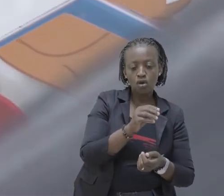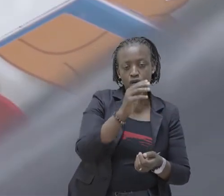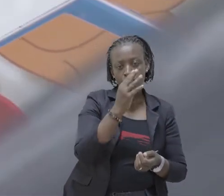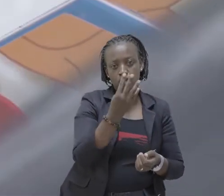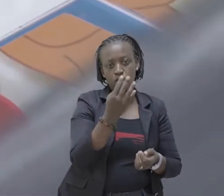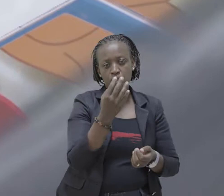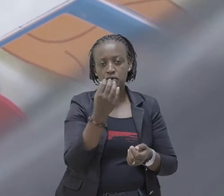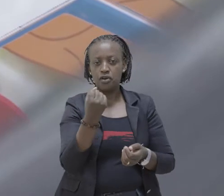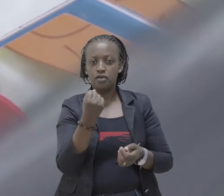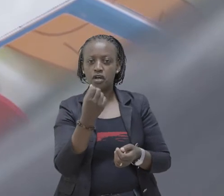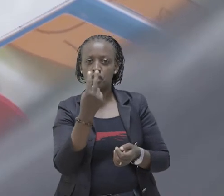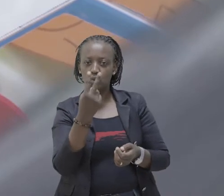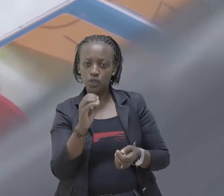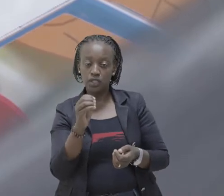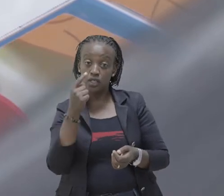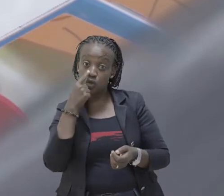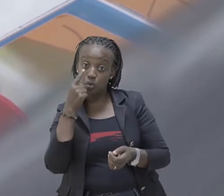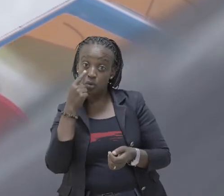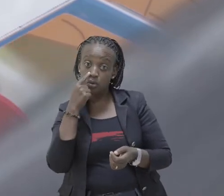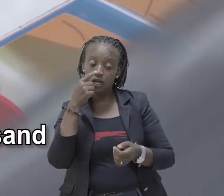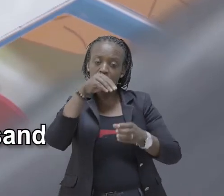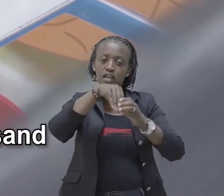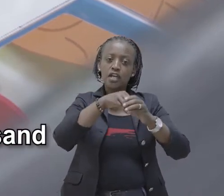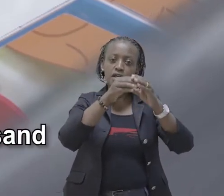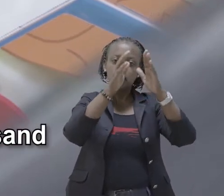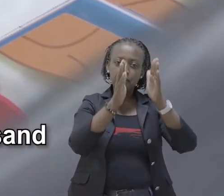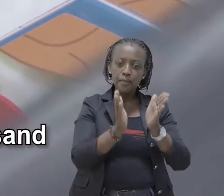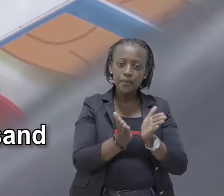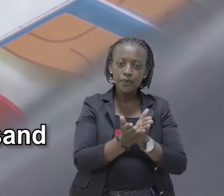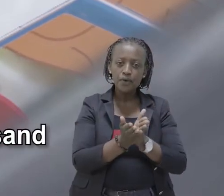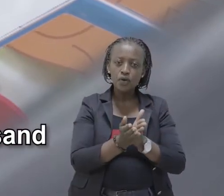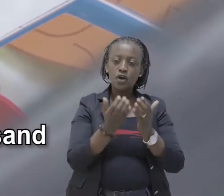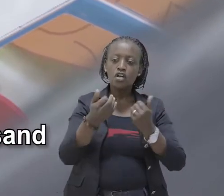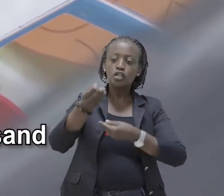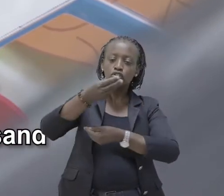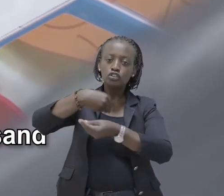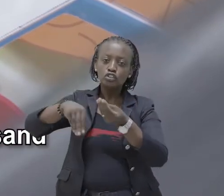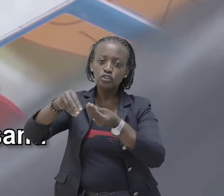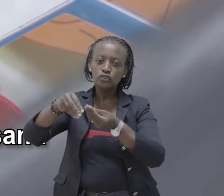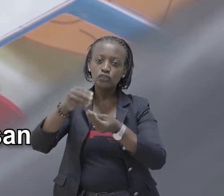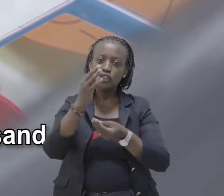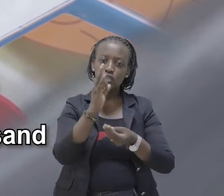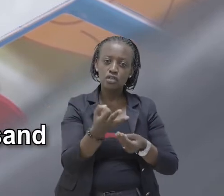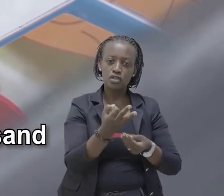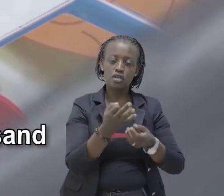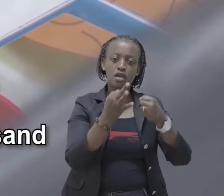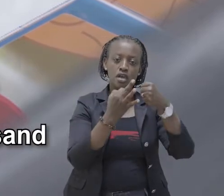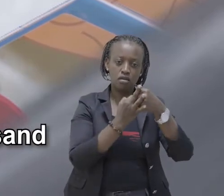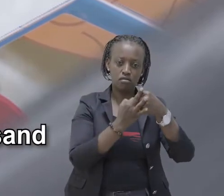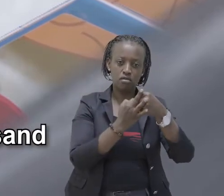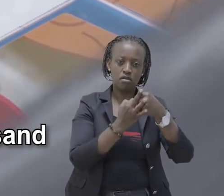,520 tomatoes inside the market And I sold 3